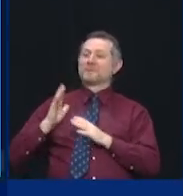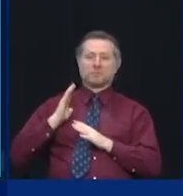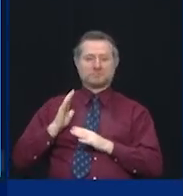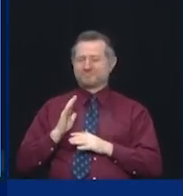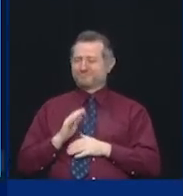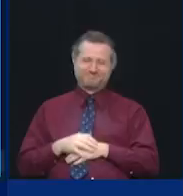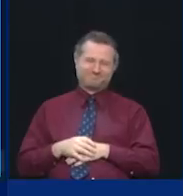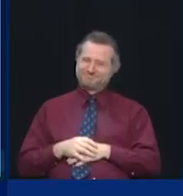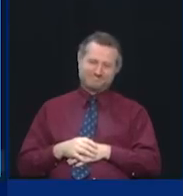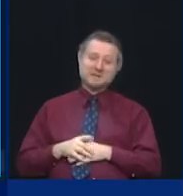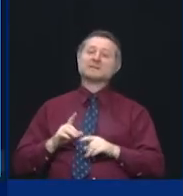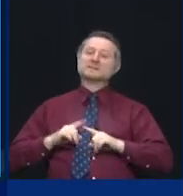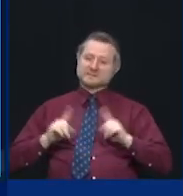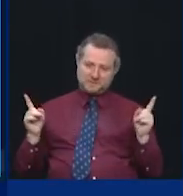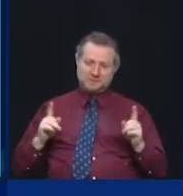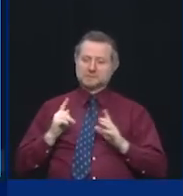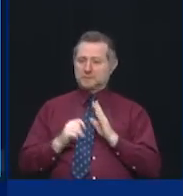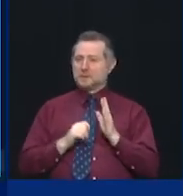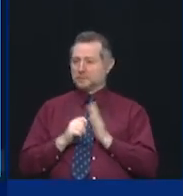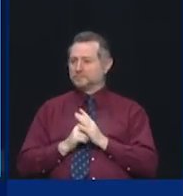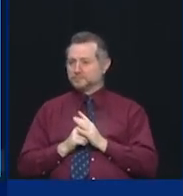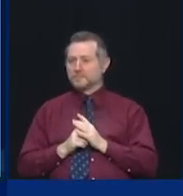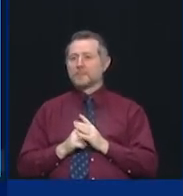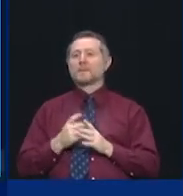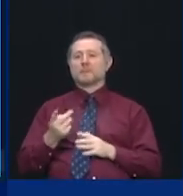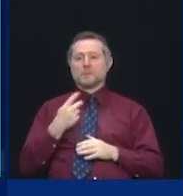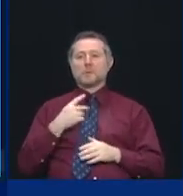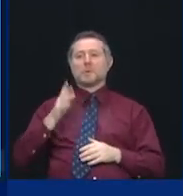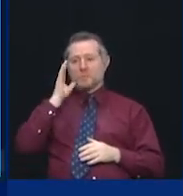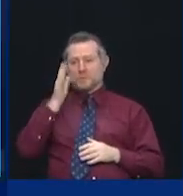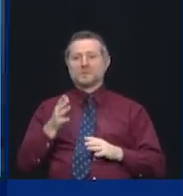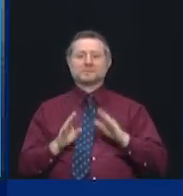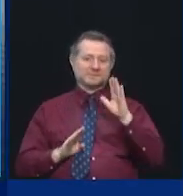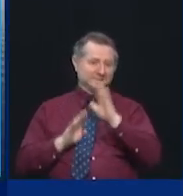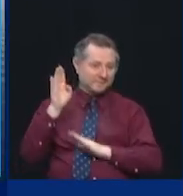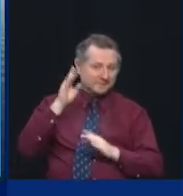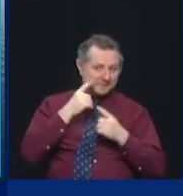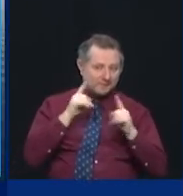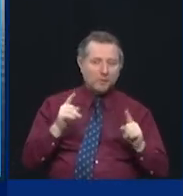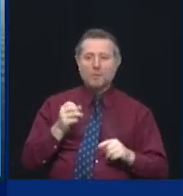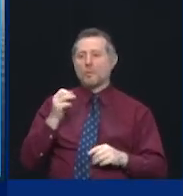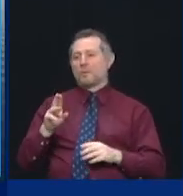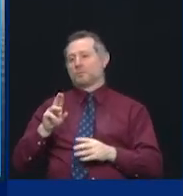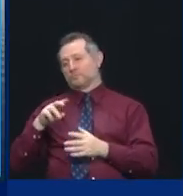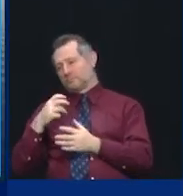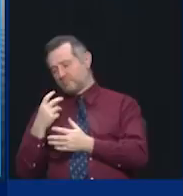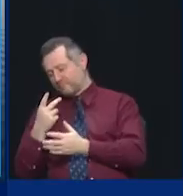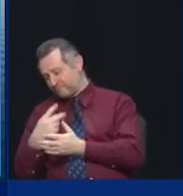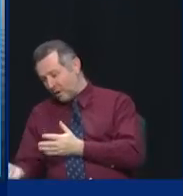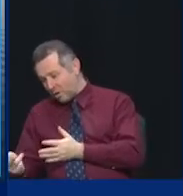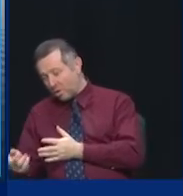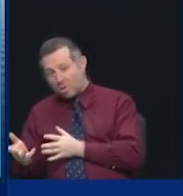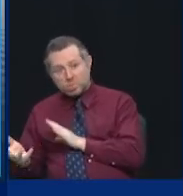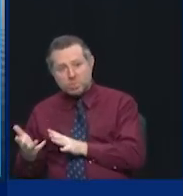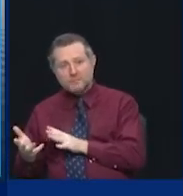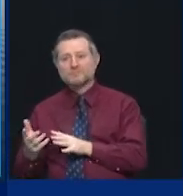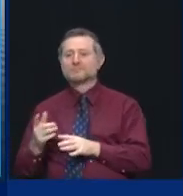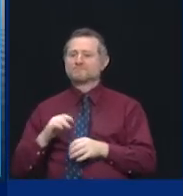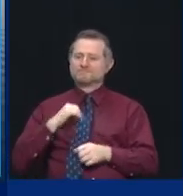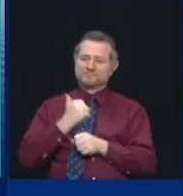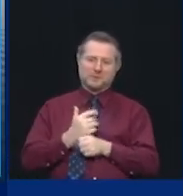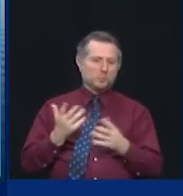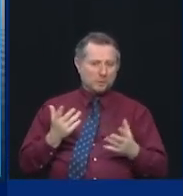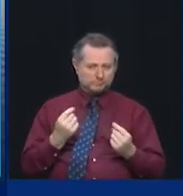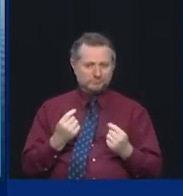And we rise or fall by what we do at this moment in time. And this is a time to think